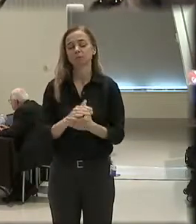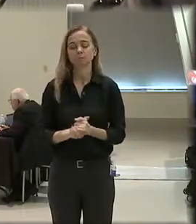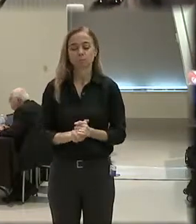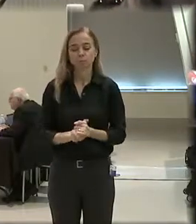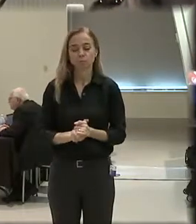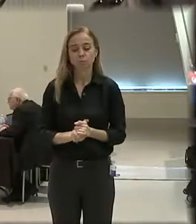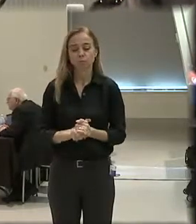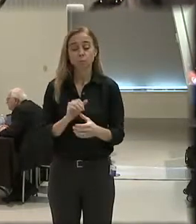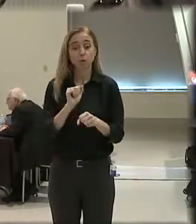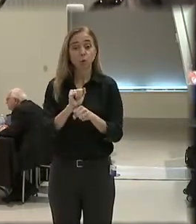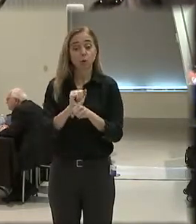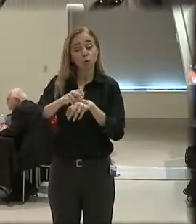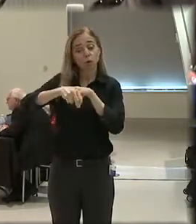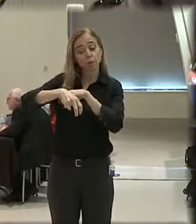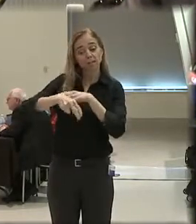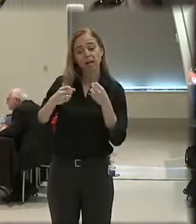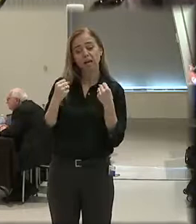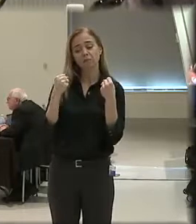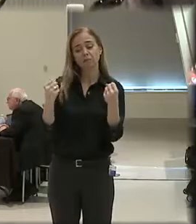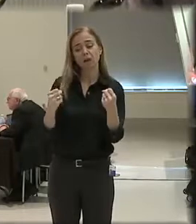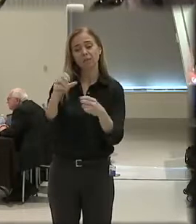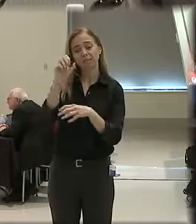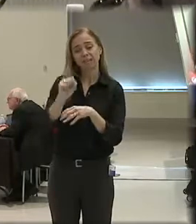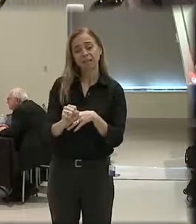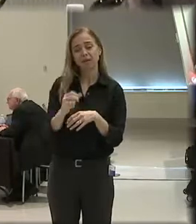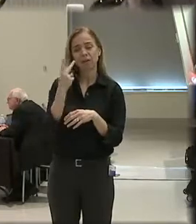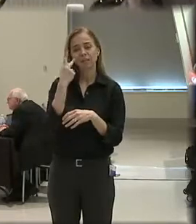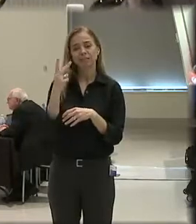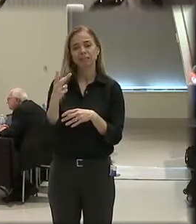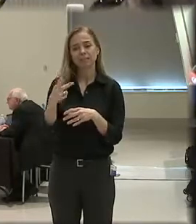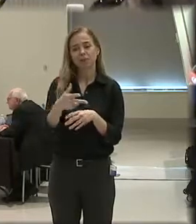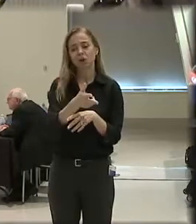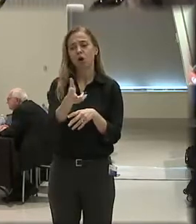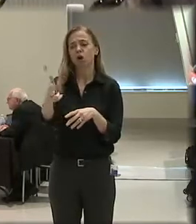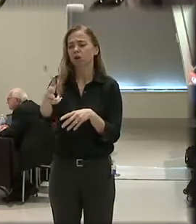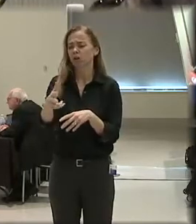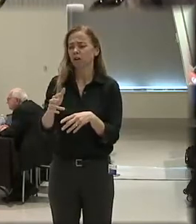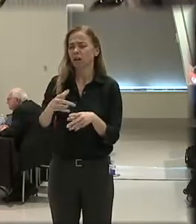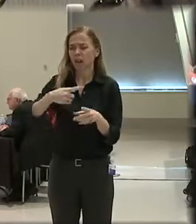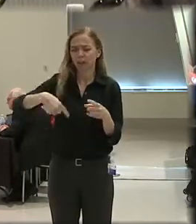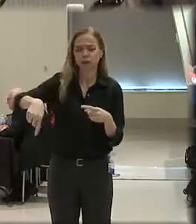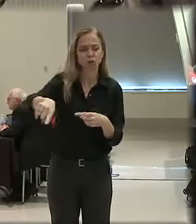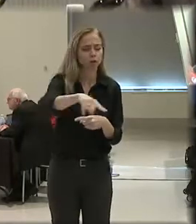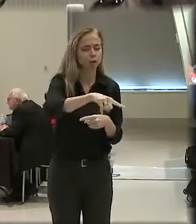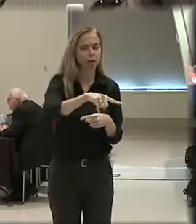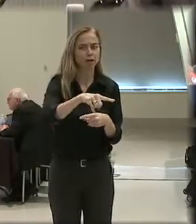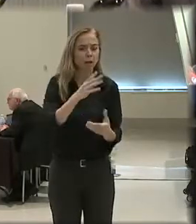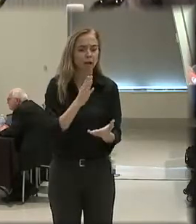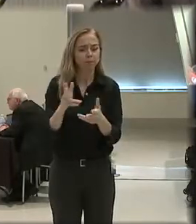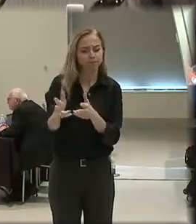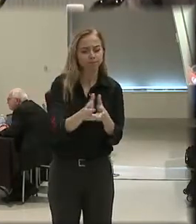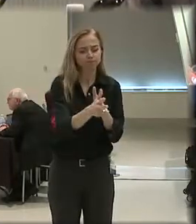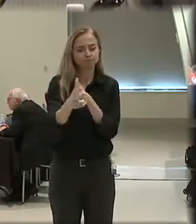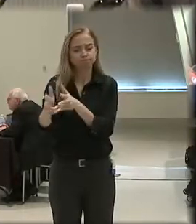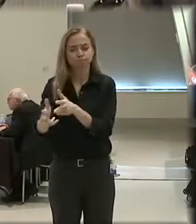I'm working midnight shift. I'm driving southbound. I see a car pull away from the curb, and I immediately do a U-turn. Get out and stop it.